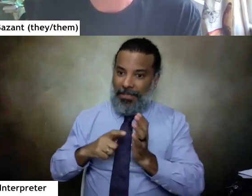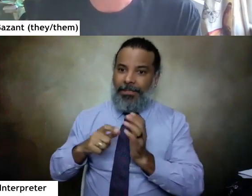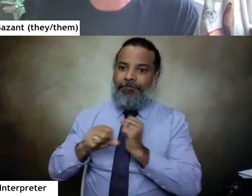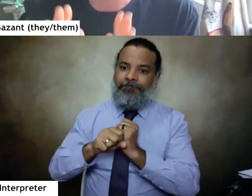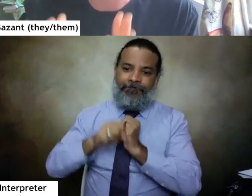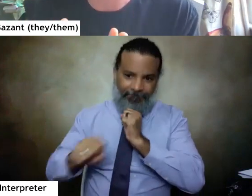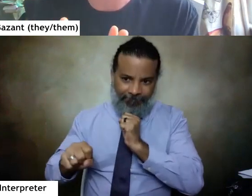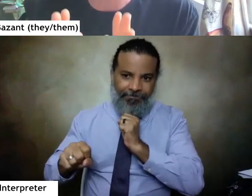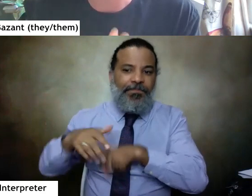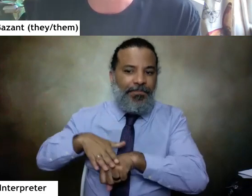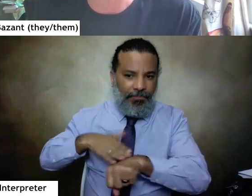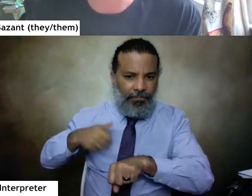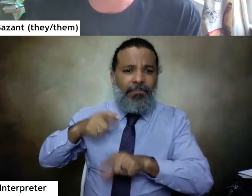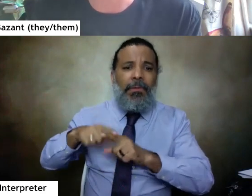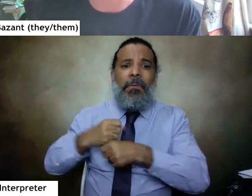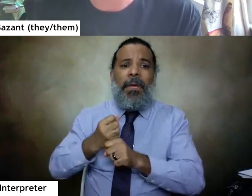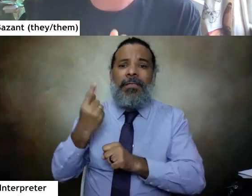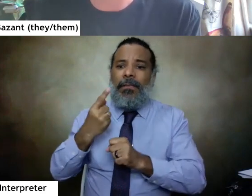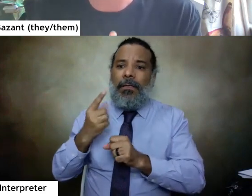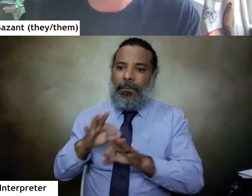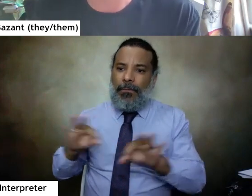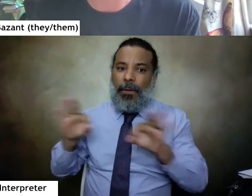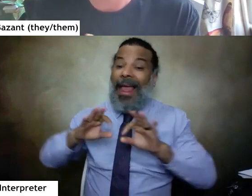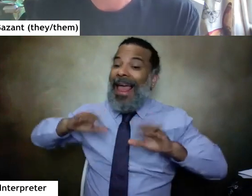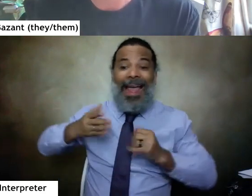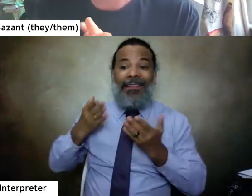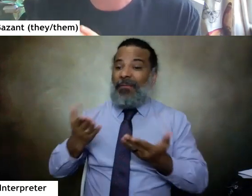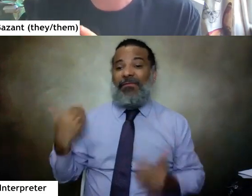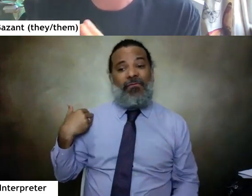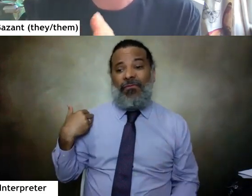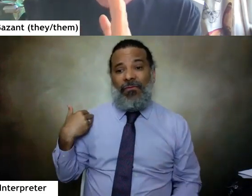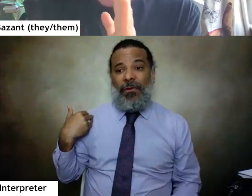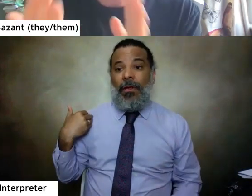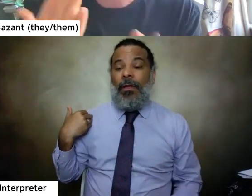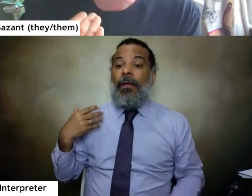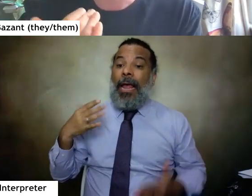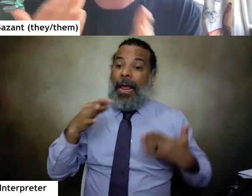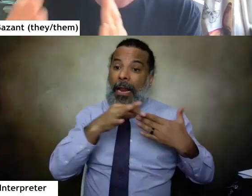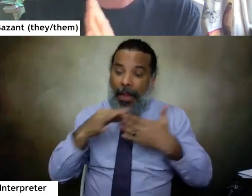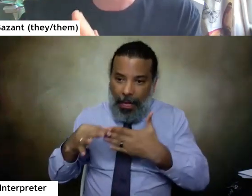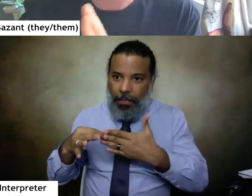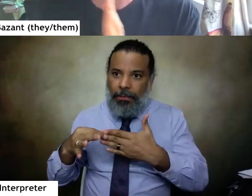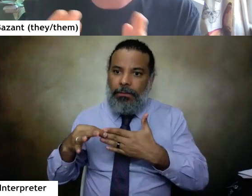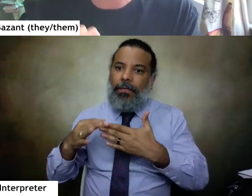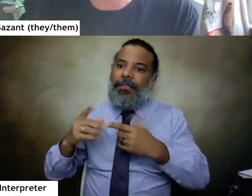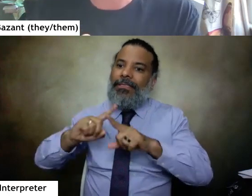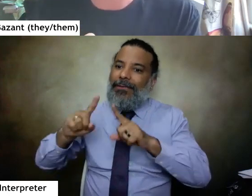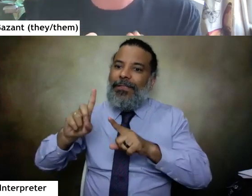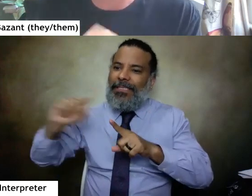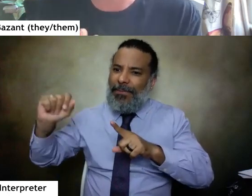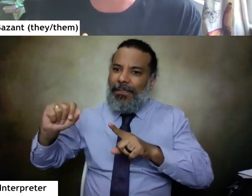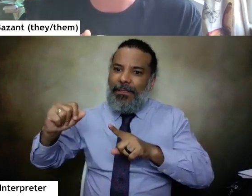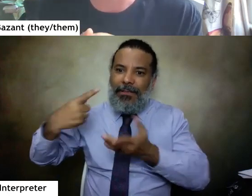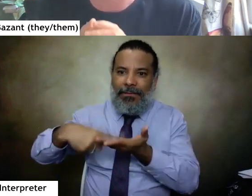but we made something very needed that had not existed before. And it led to cross disability conversations